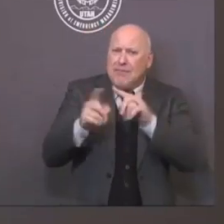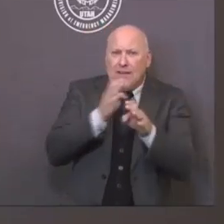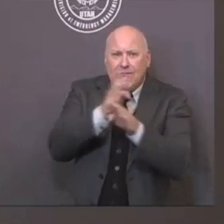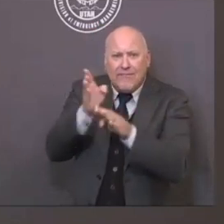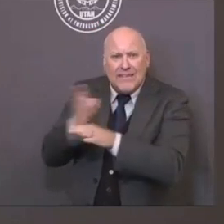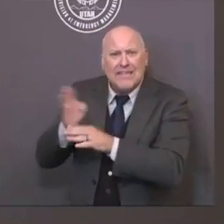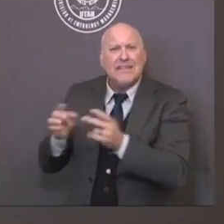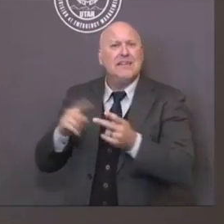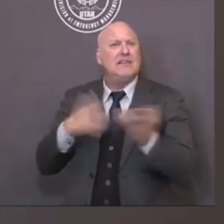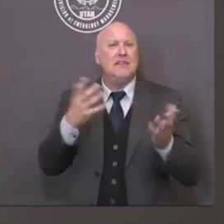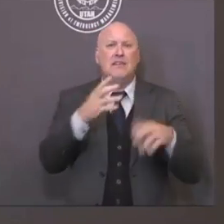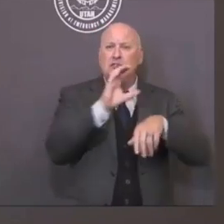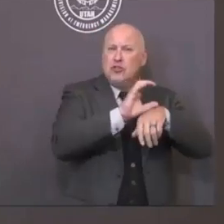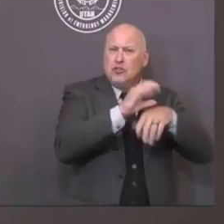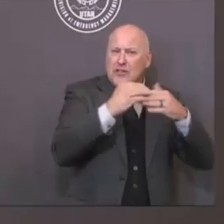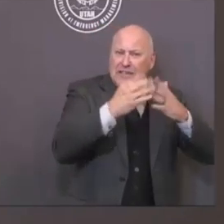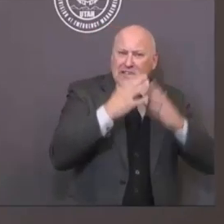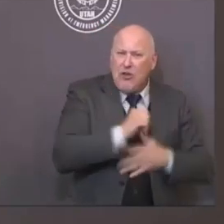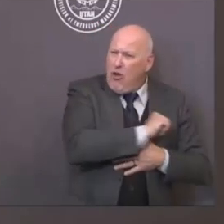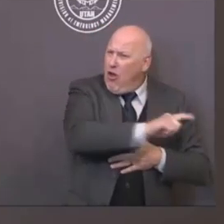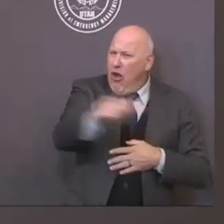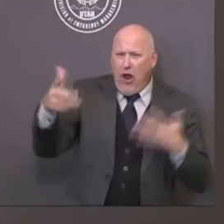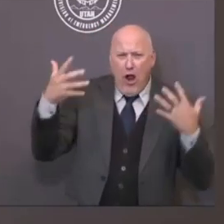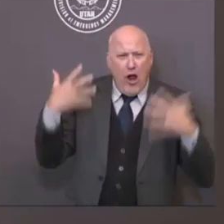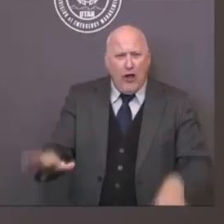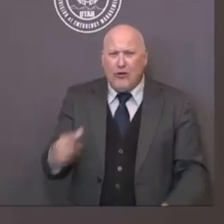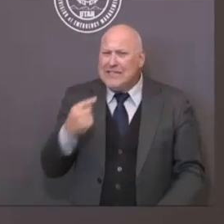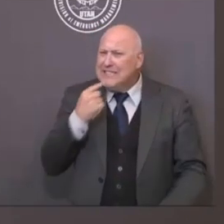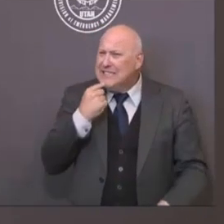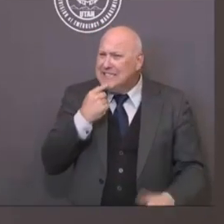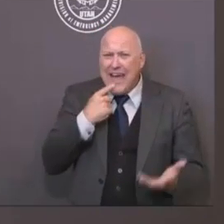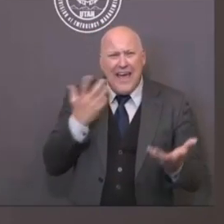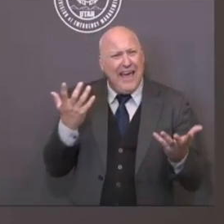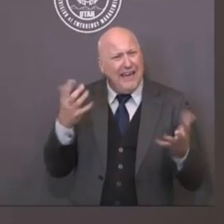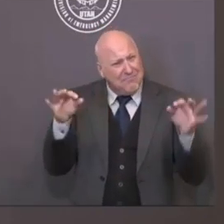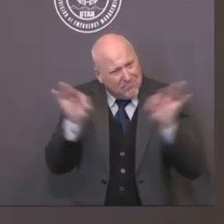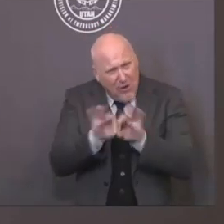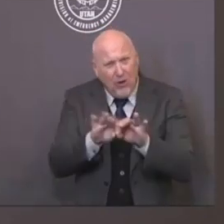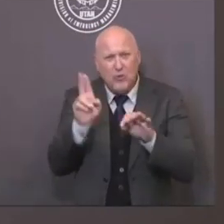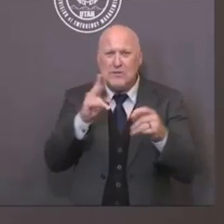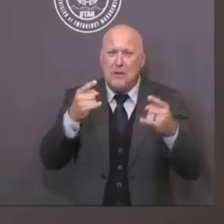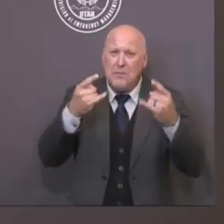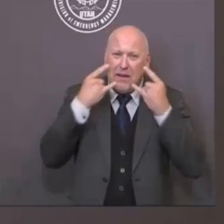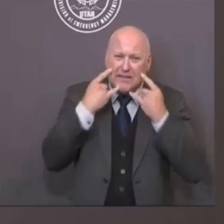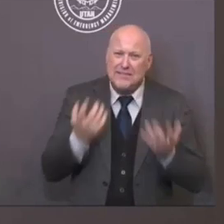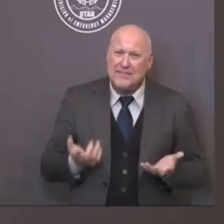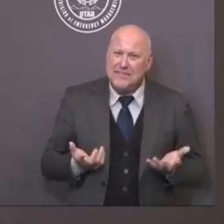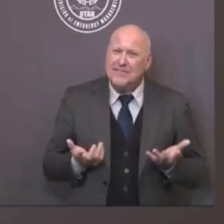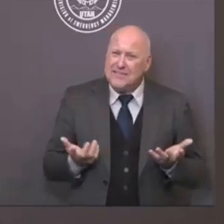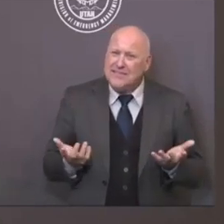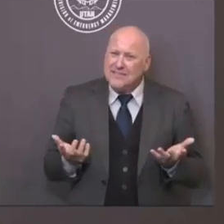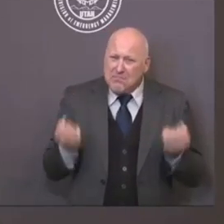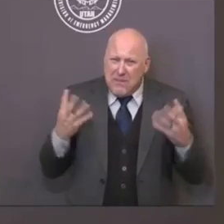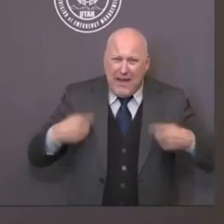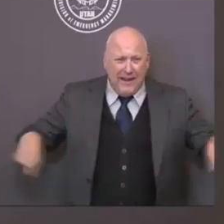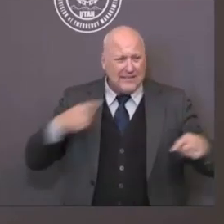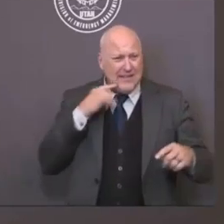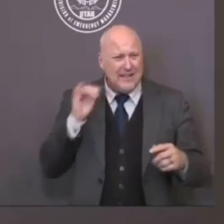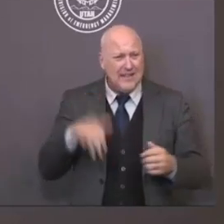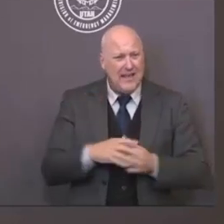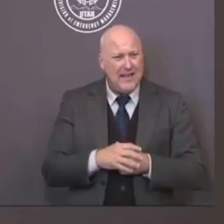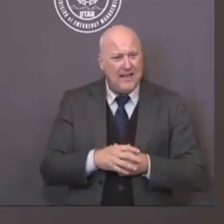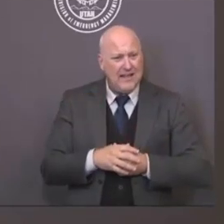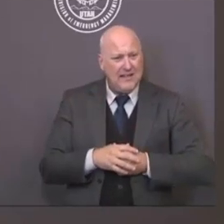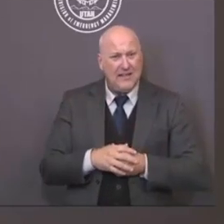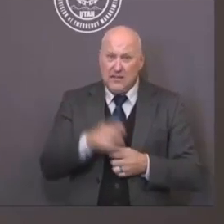The concern is if we don't. Are we going to roll back from yellow to orange and put more restrictions on the economy